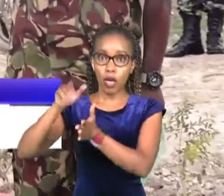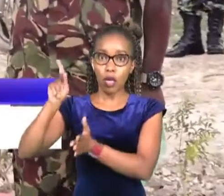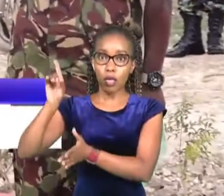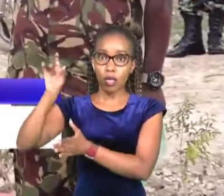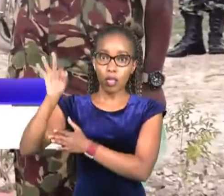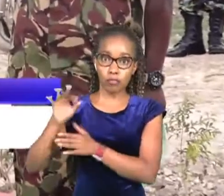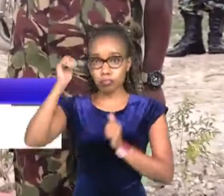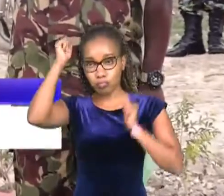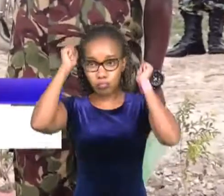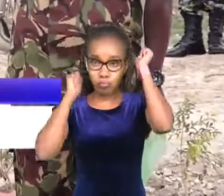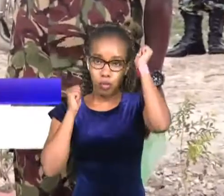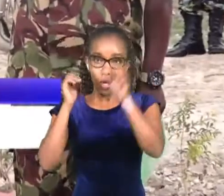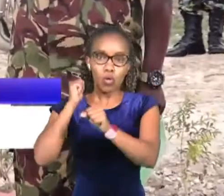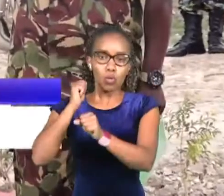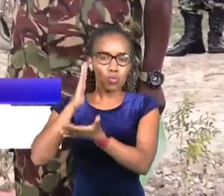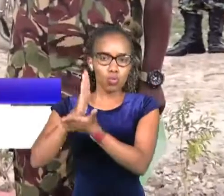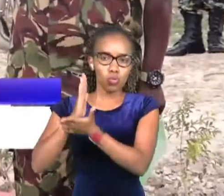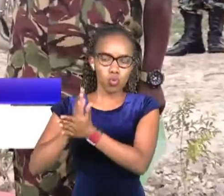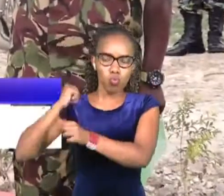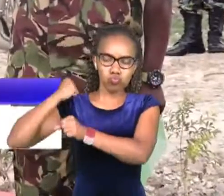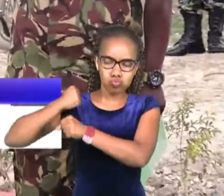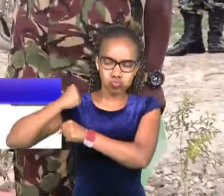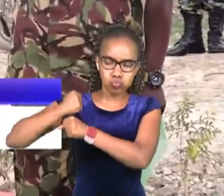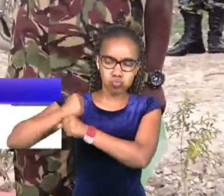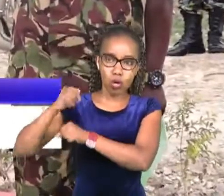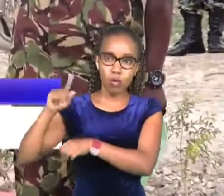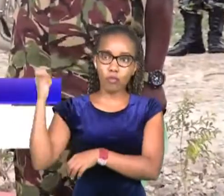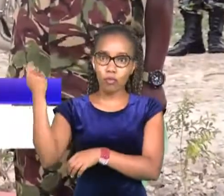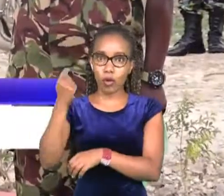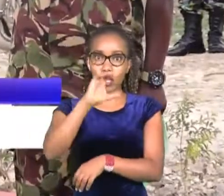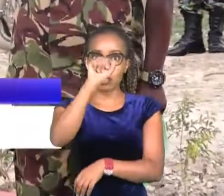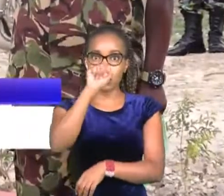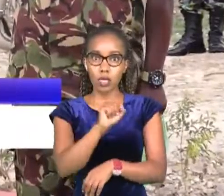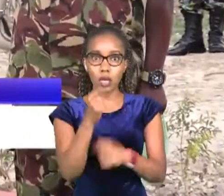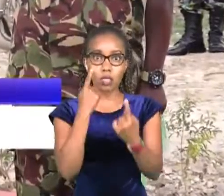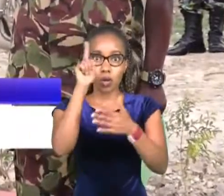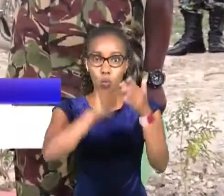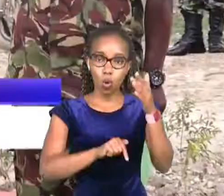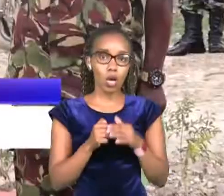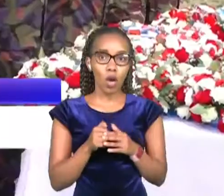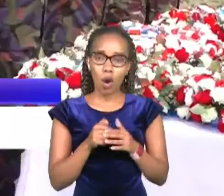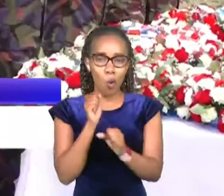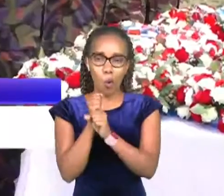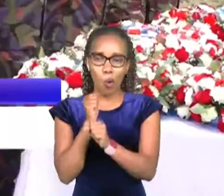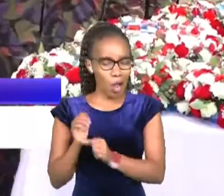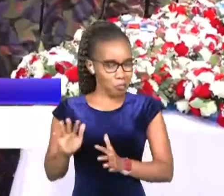have selflessly served the country the cs noted that their work is impeccable